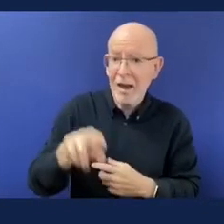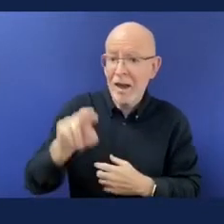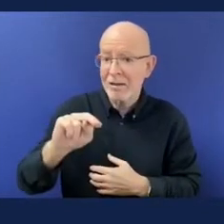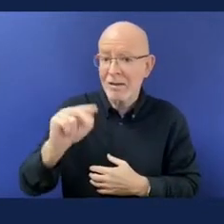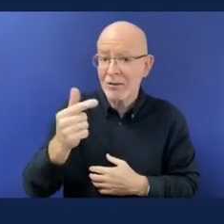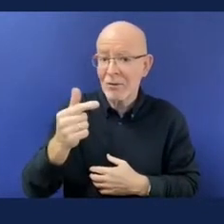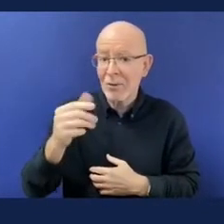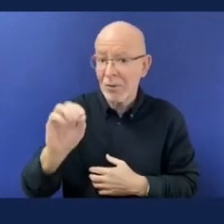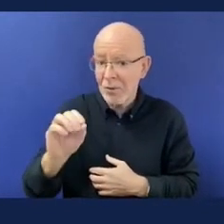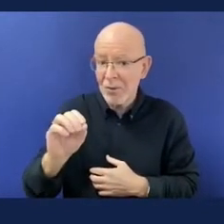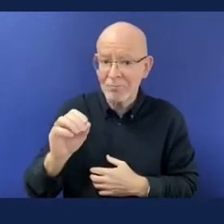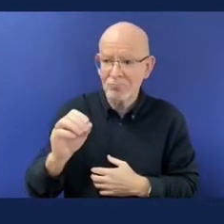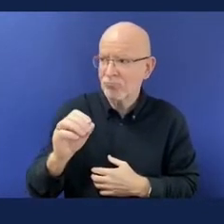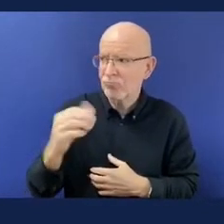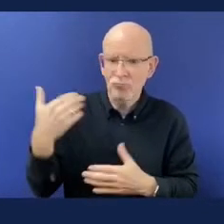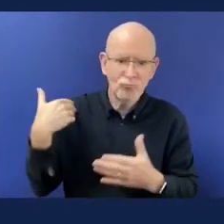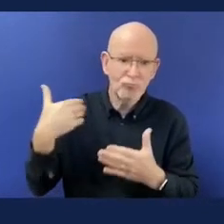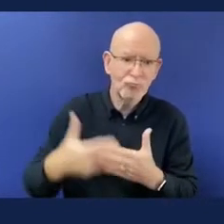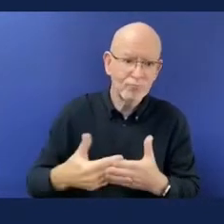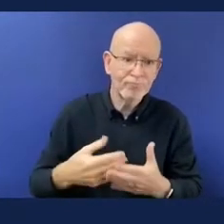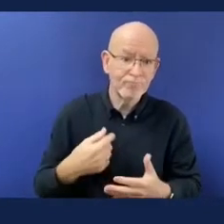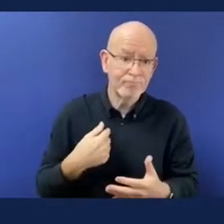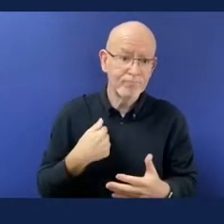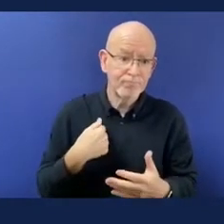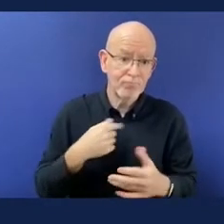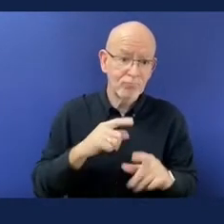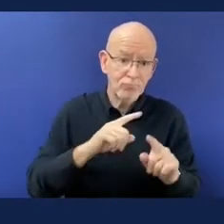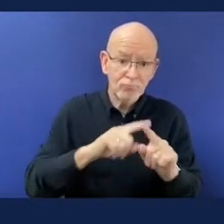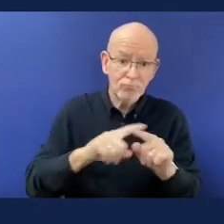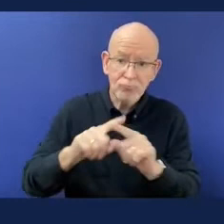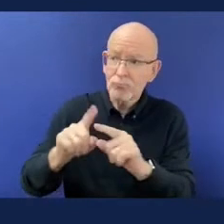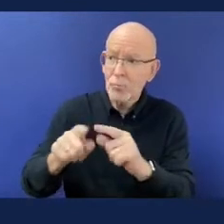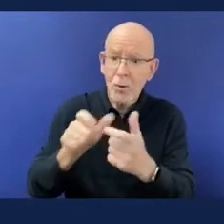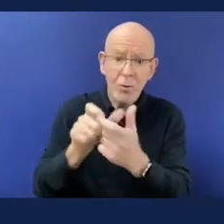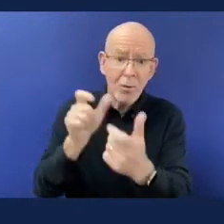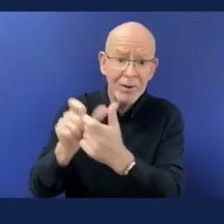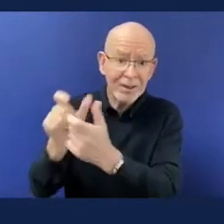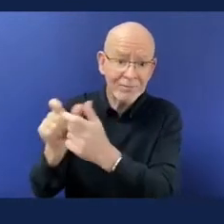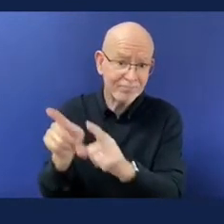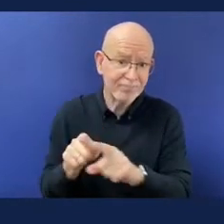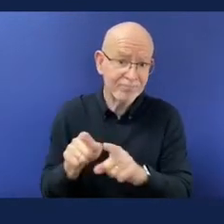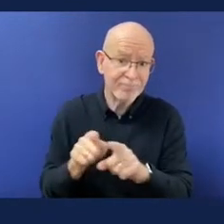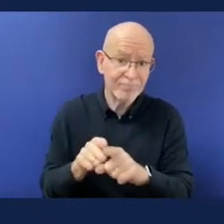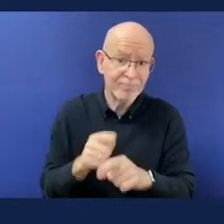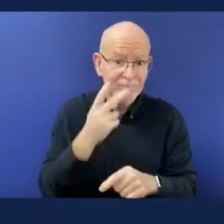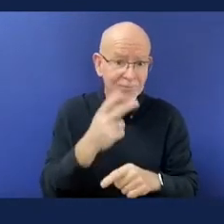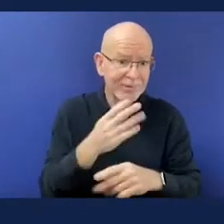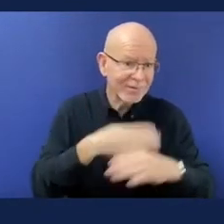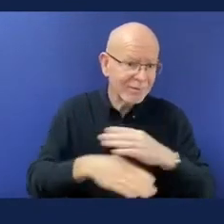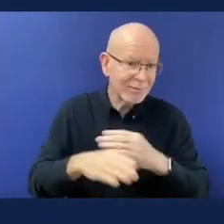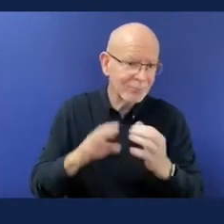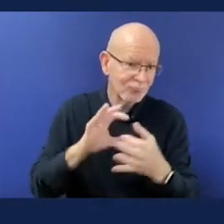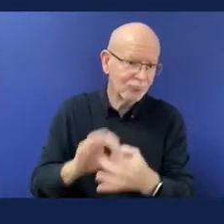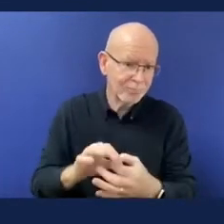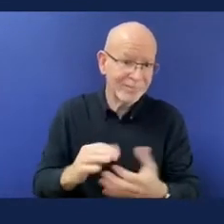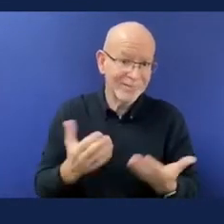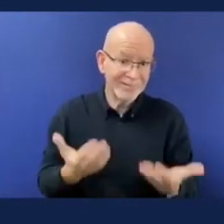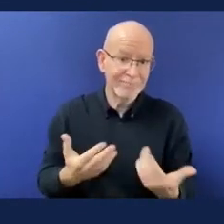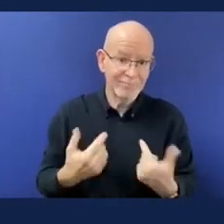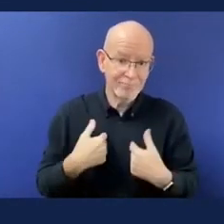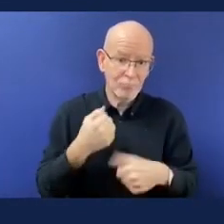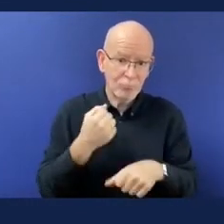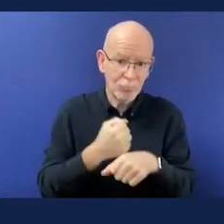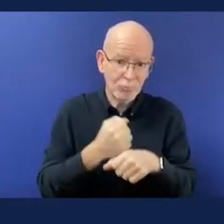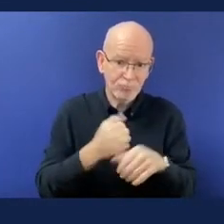Spence from the Chief Brand and Communications Officer from the International Paralympic Committee. Freddie